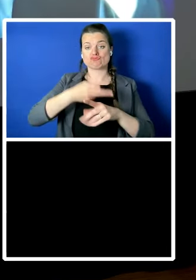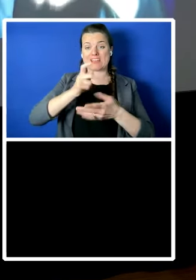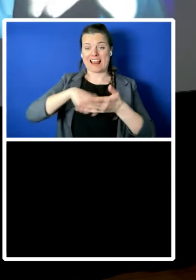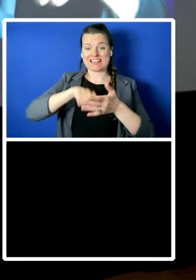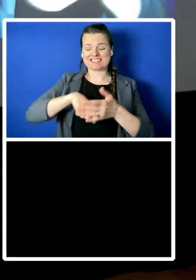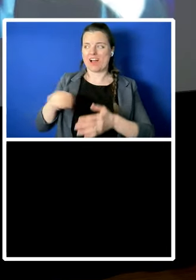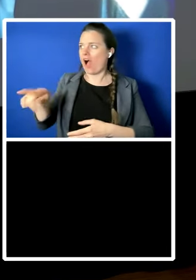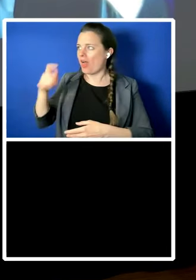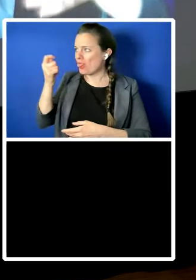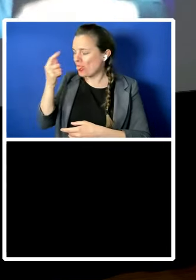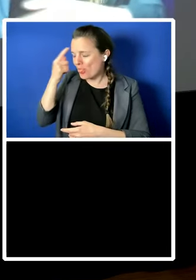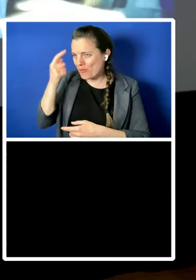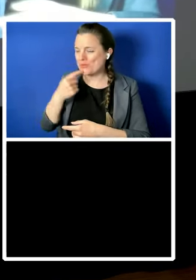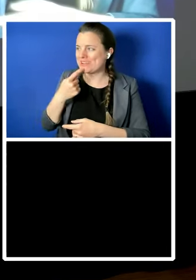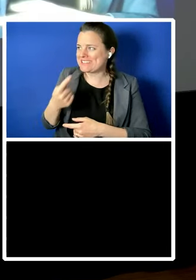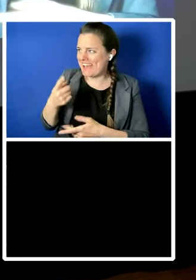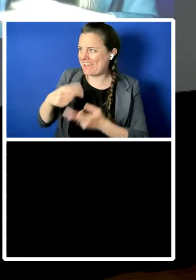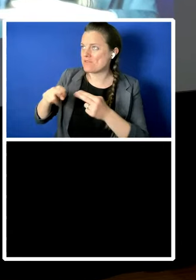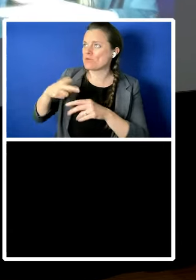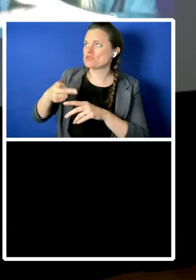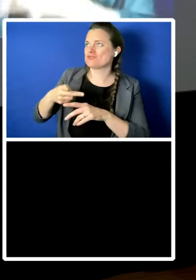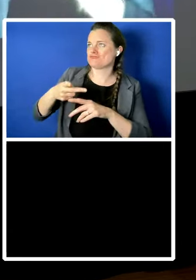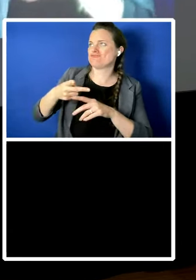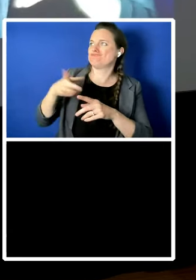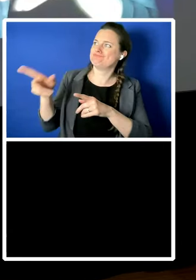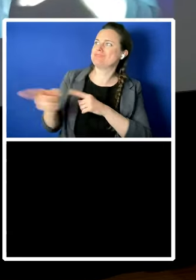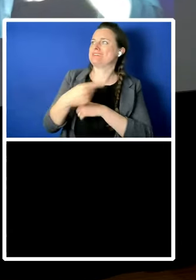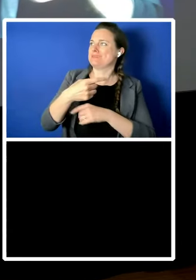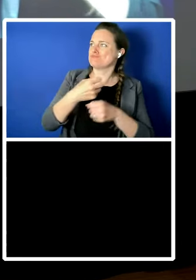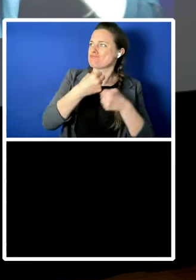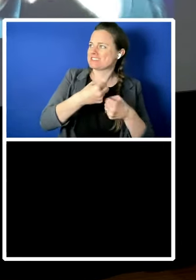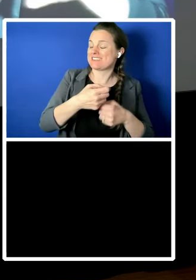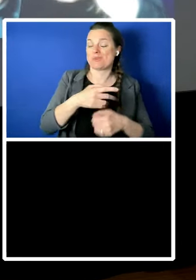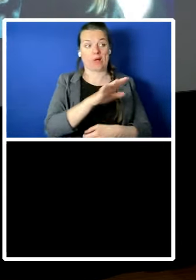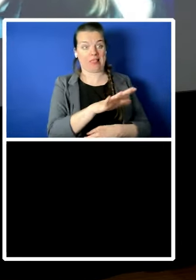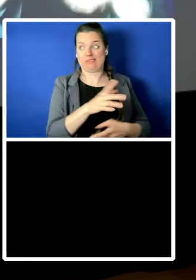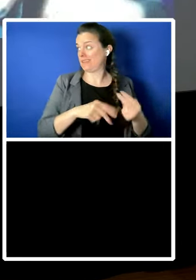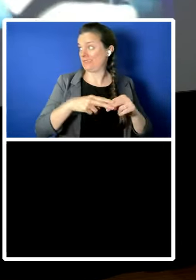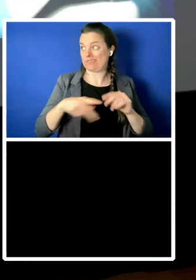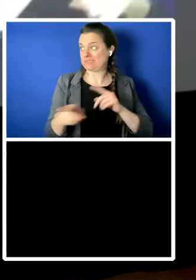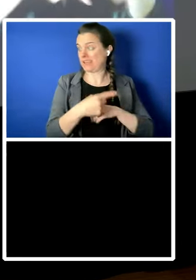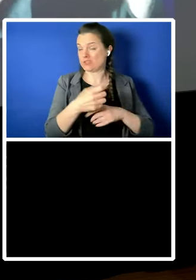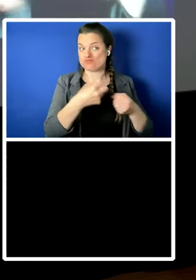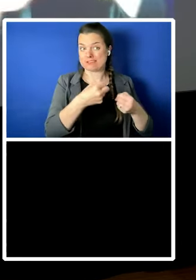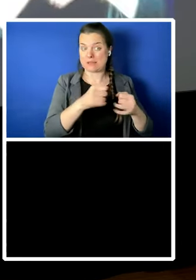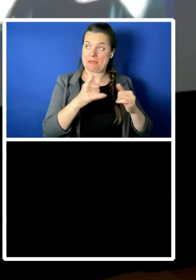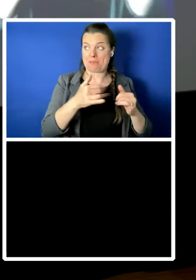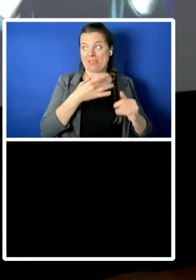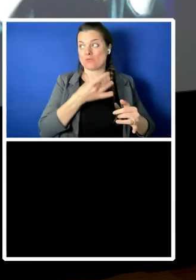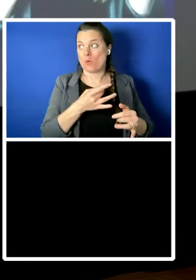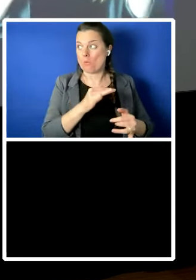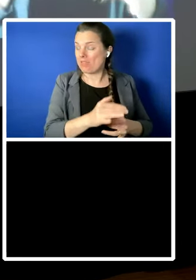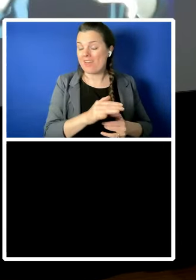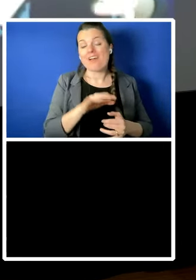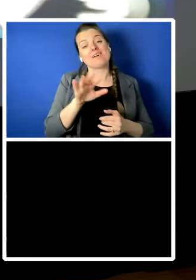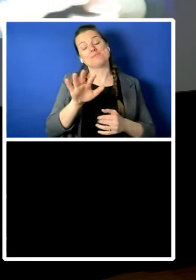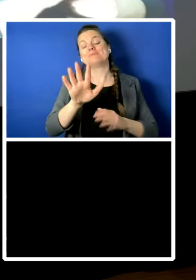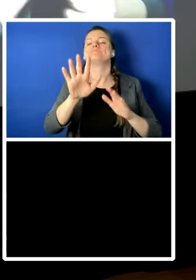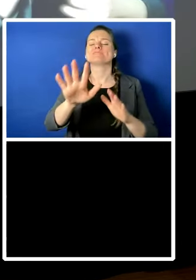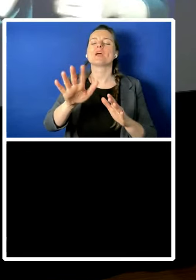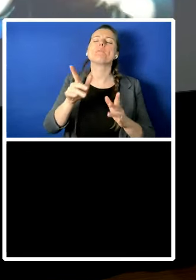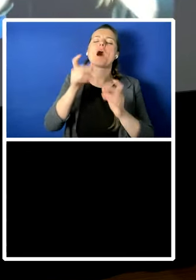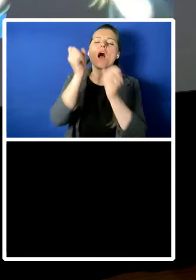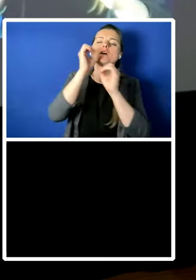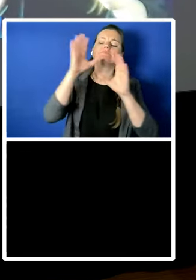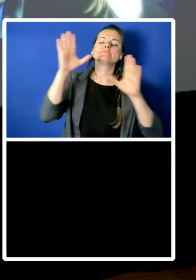all is not over but i'm look i i am i understand the source of of anxiety and even